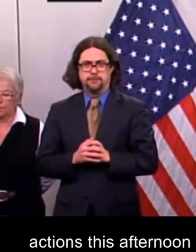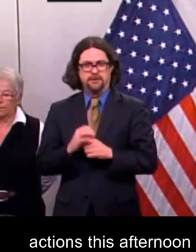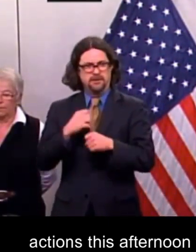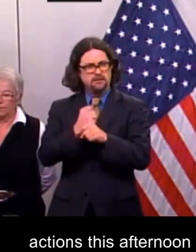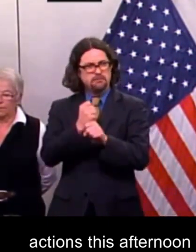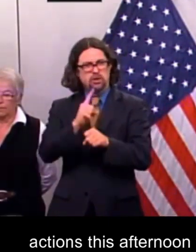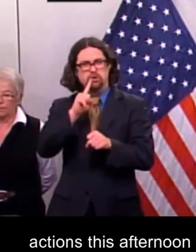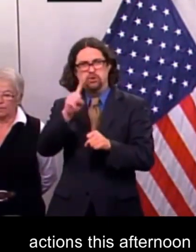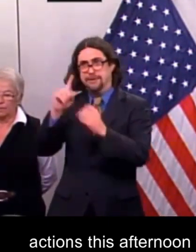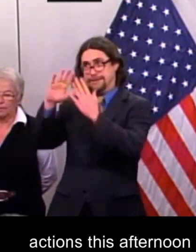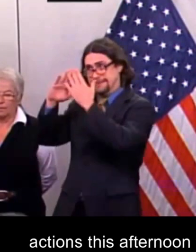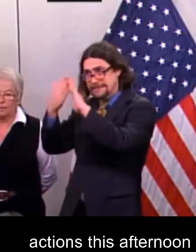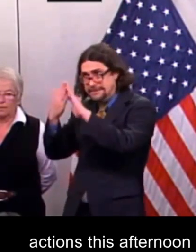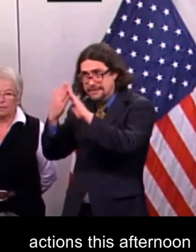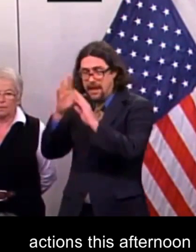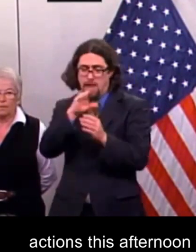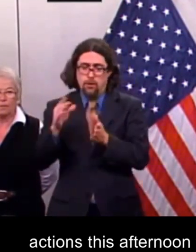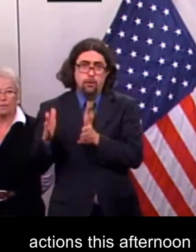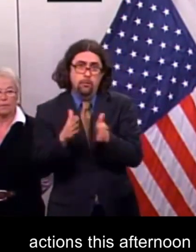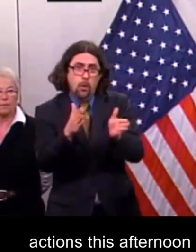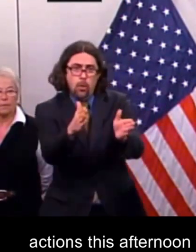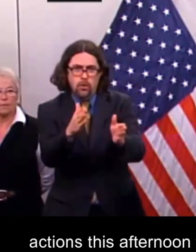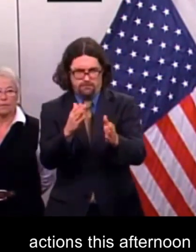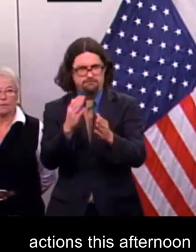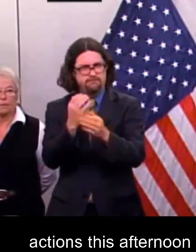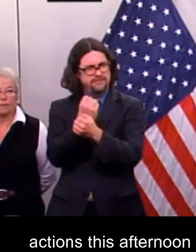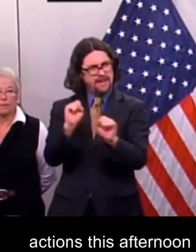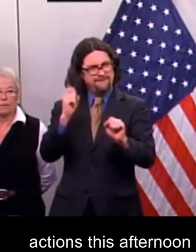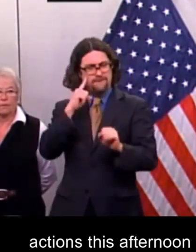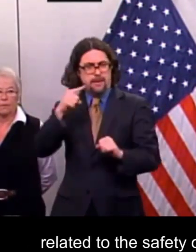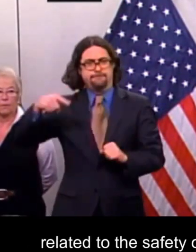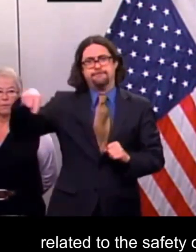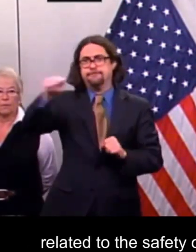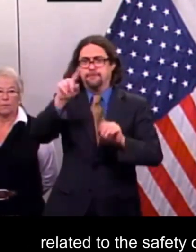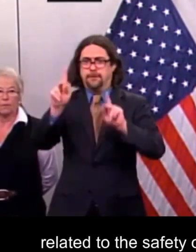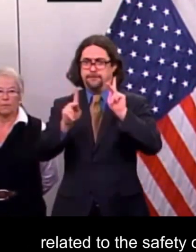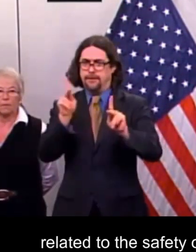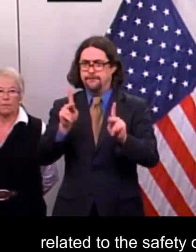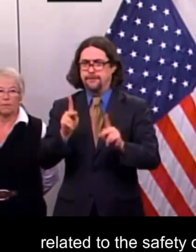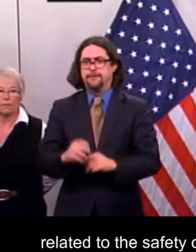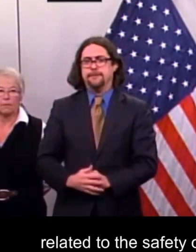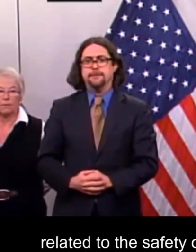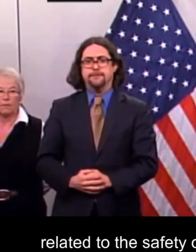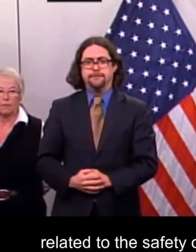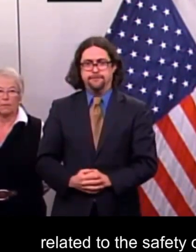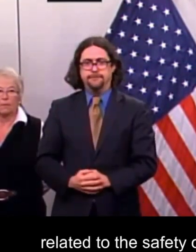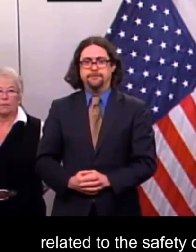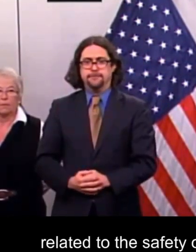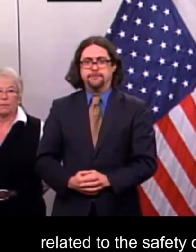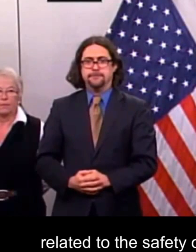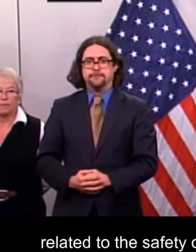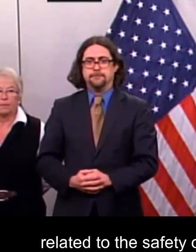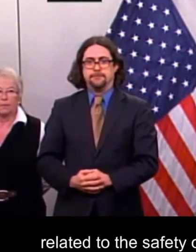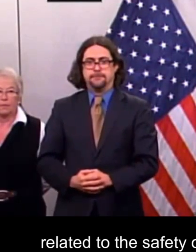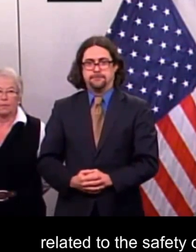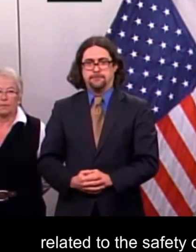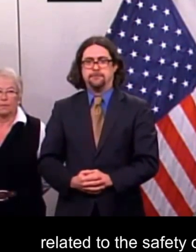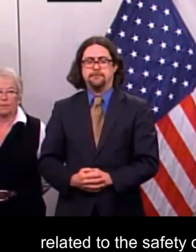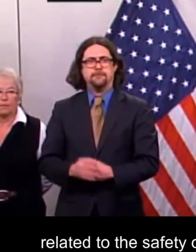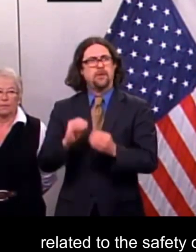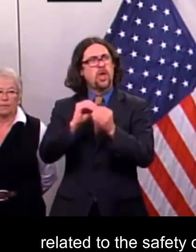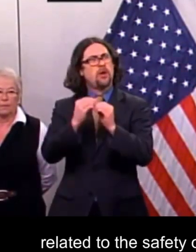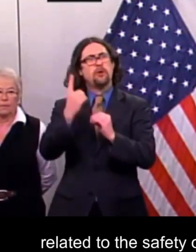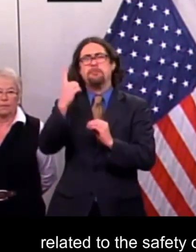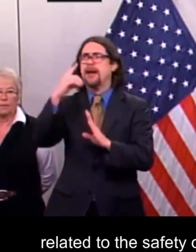be safe. The priority right now is anything related to the safety of our people. And I want to emphasize